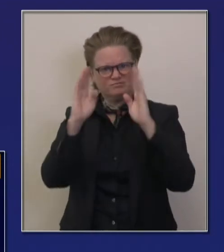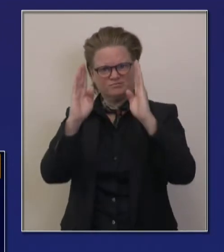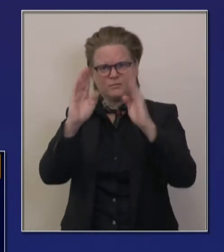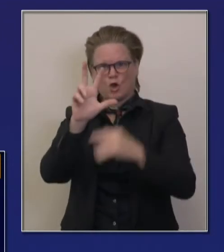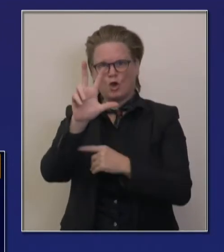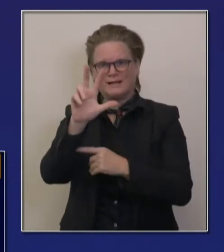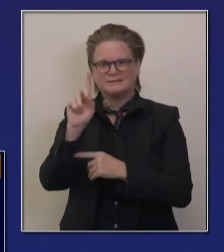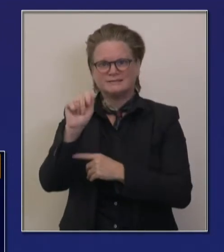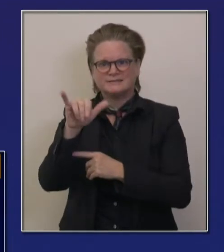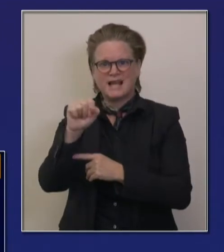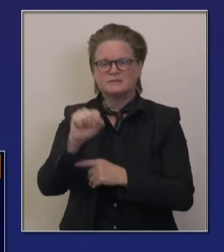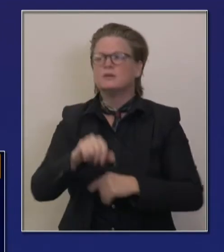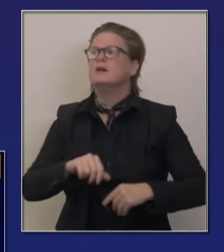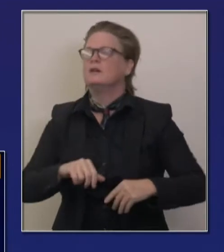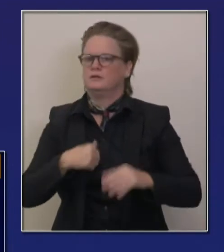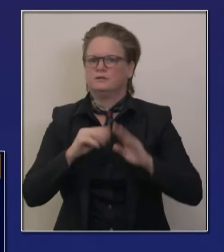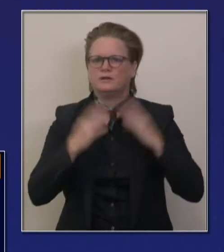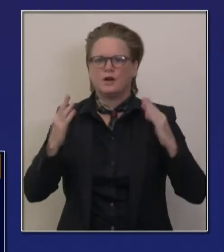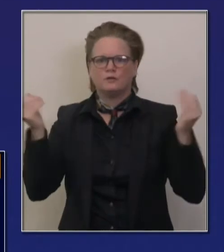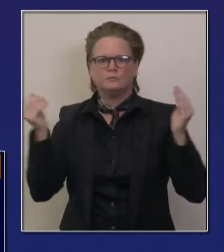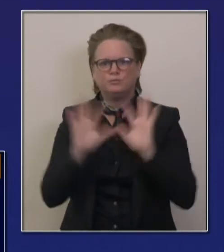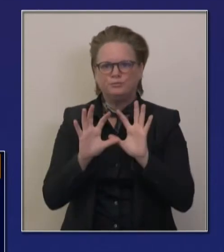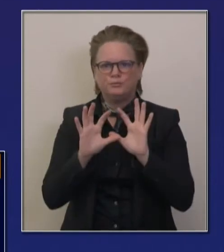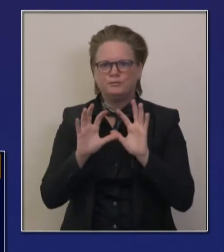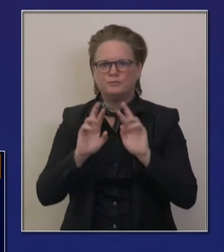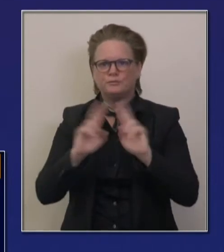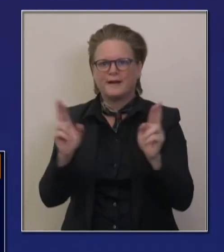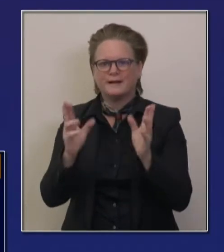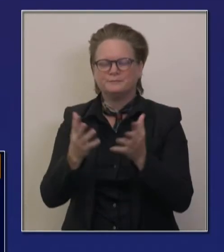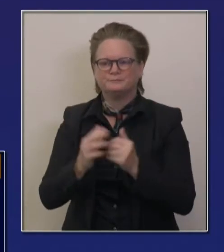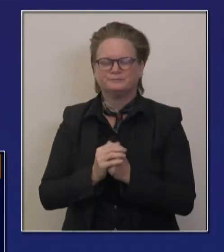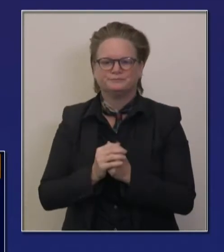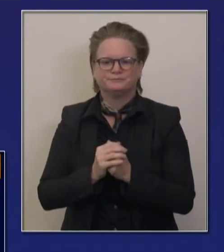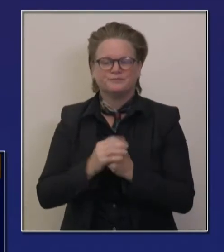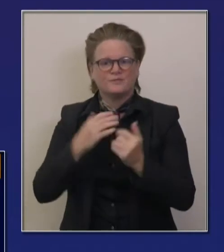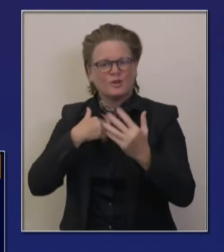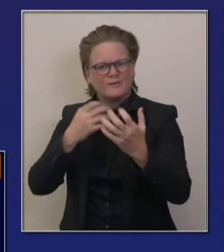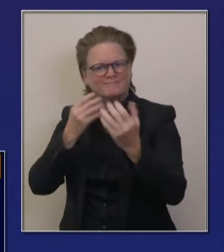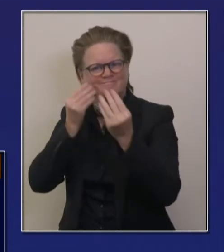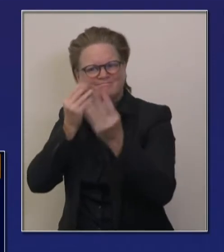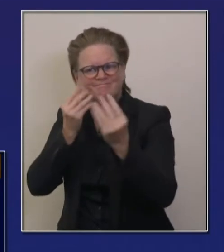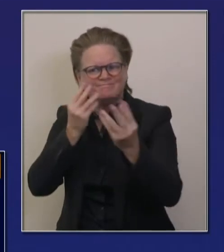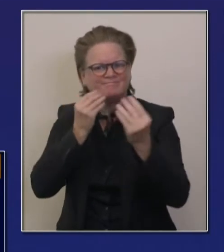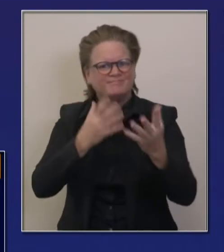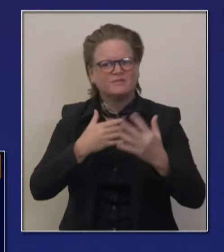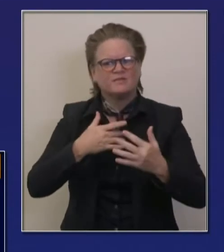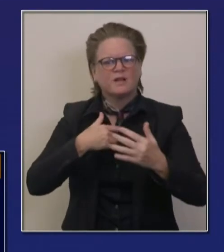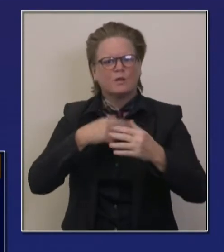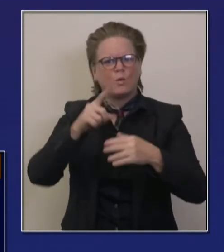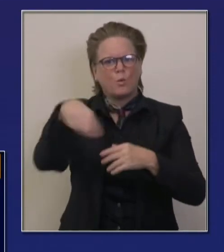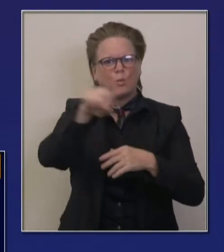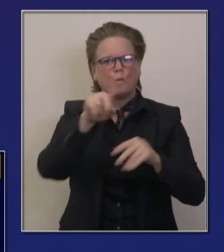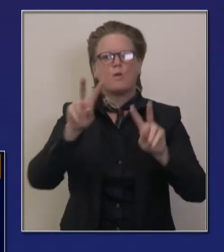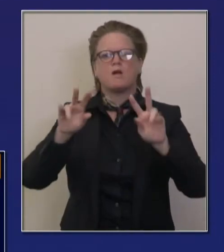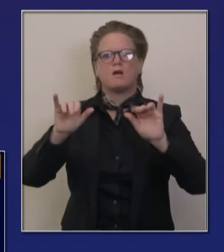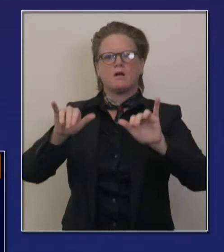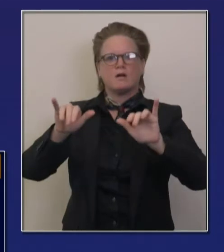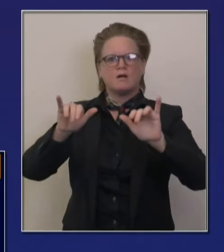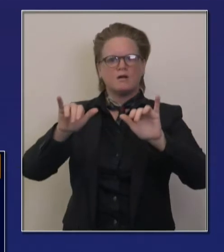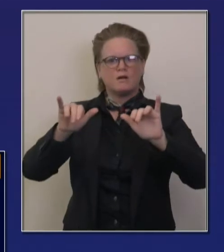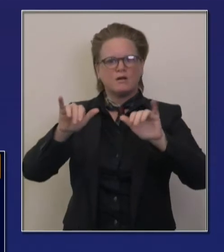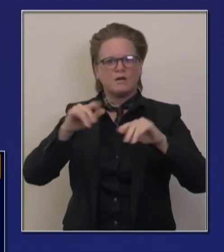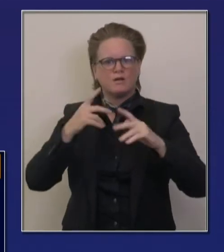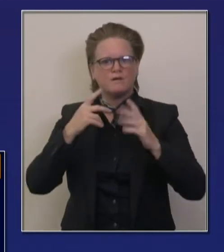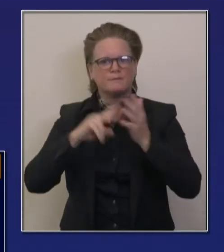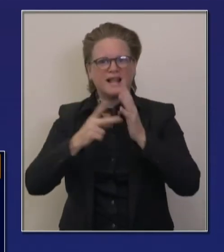information last week or two, just, uh, to make sure people have some comfort level in terms of the preparedness and the